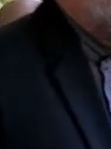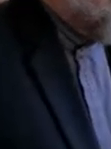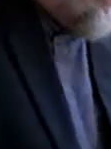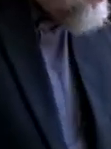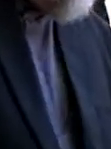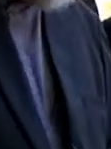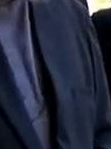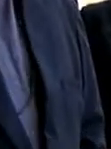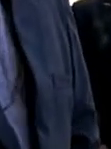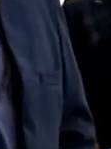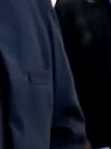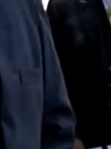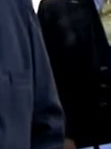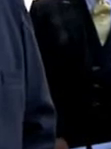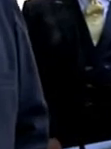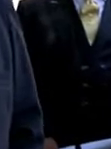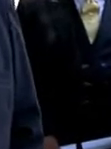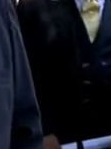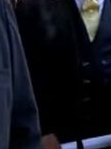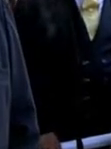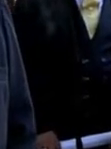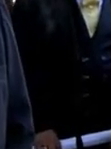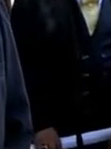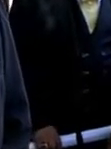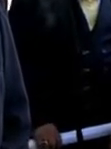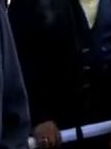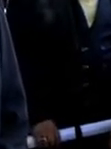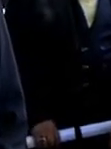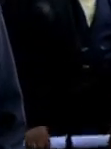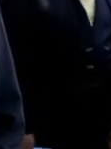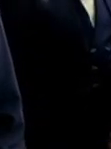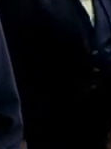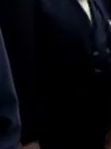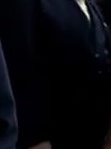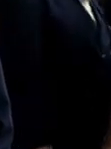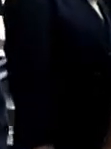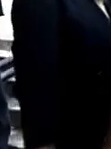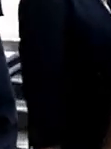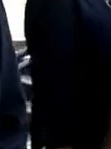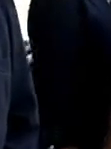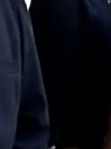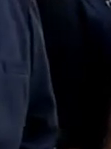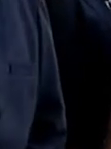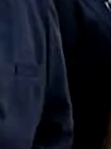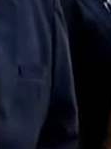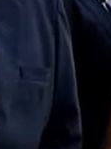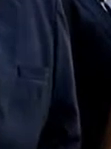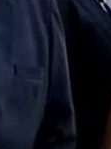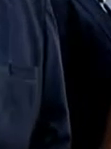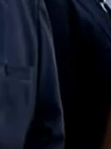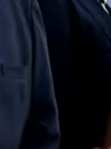Lapsley. There you have it, Father Lapsley, who is speaking to us about reconciling with old enemies.